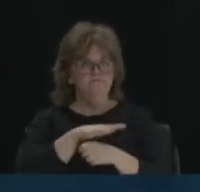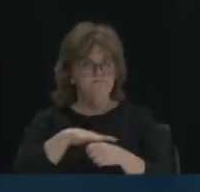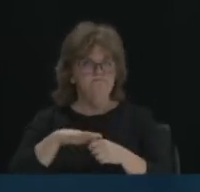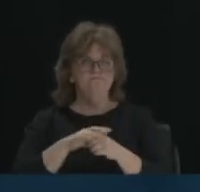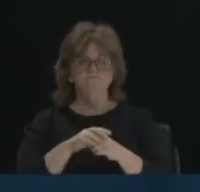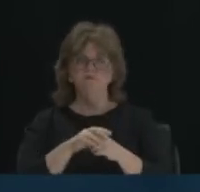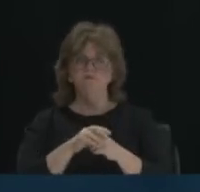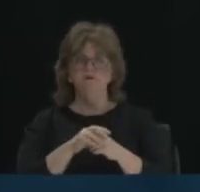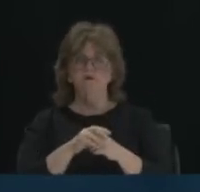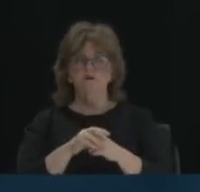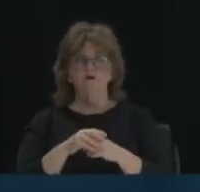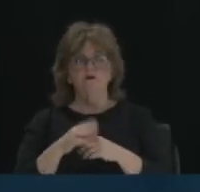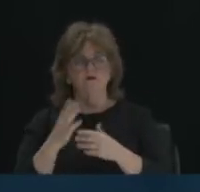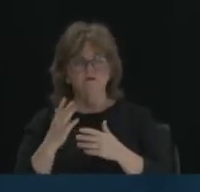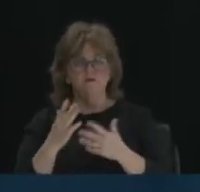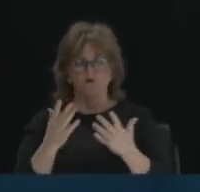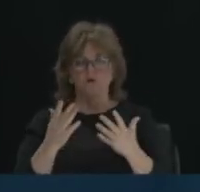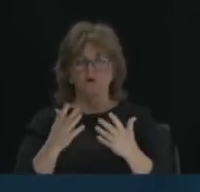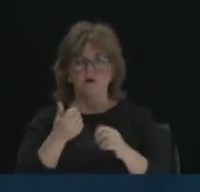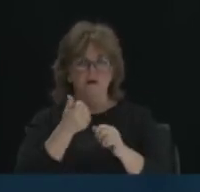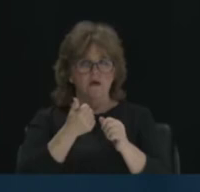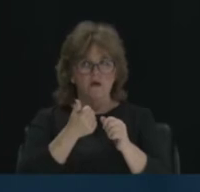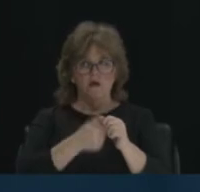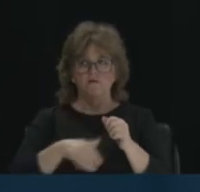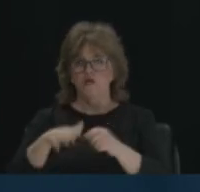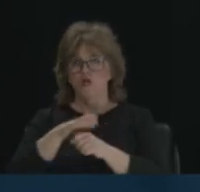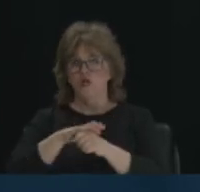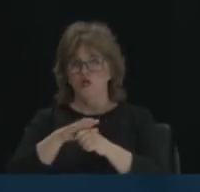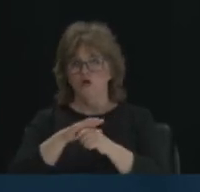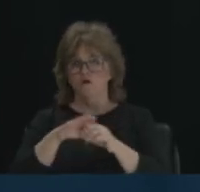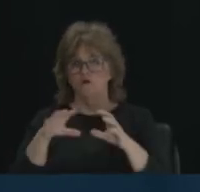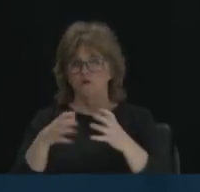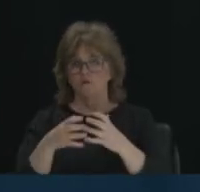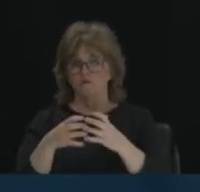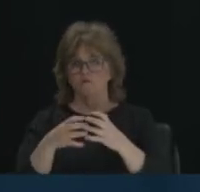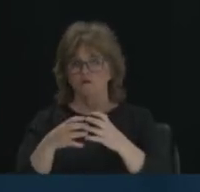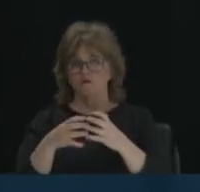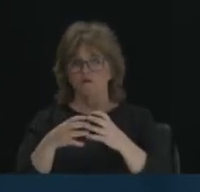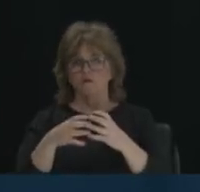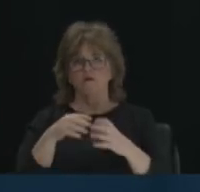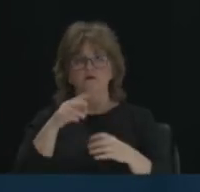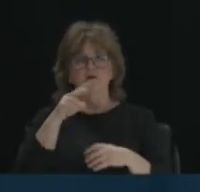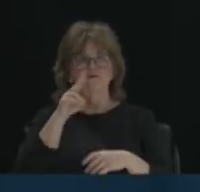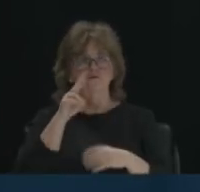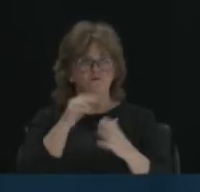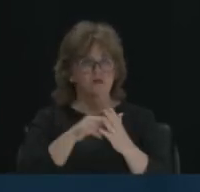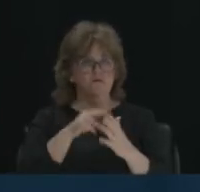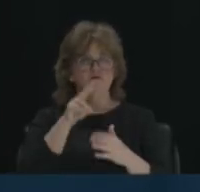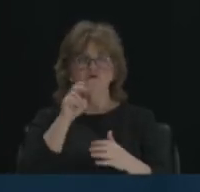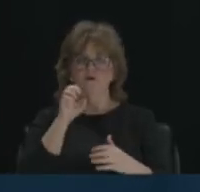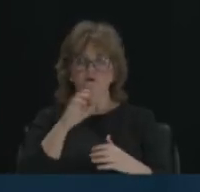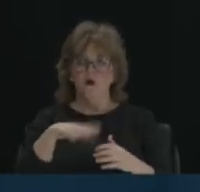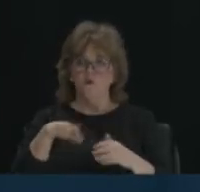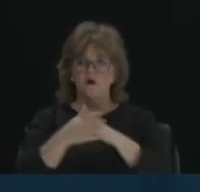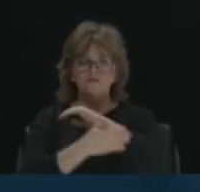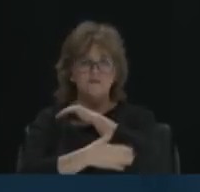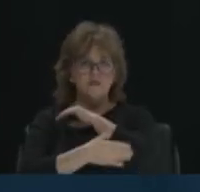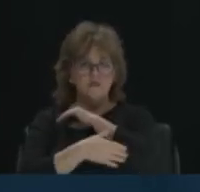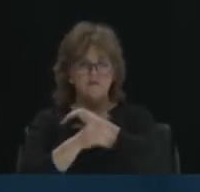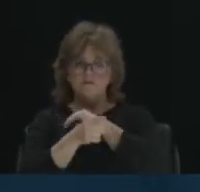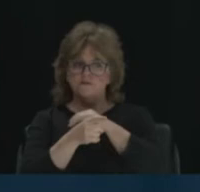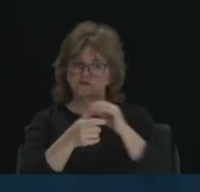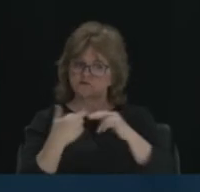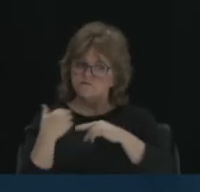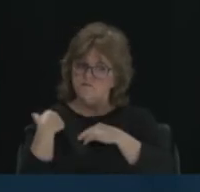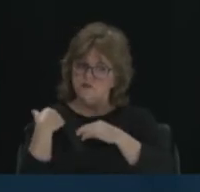those game changers. So every local unit, the 2,200 units across the country, have been charged with ensuring that